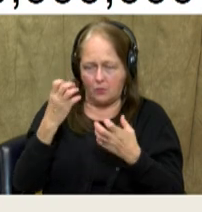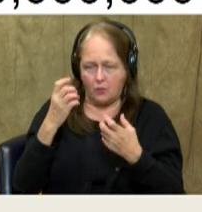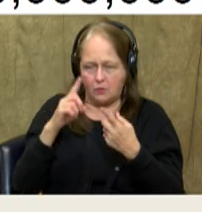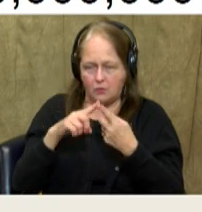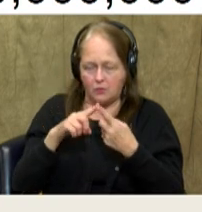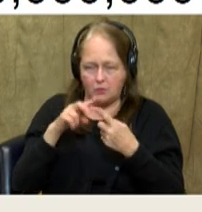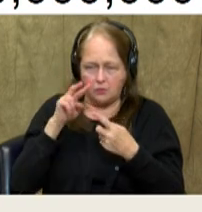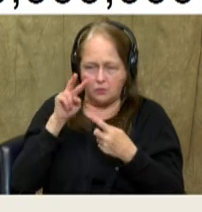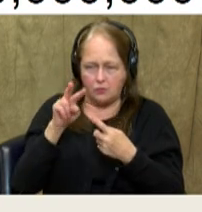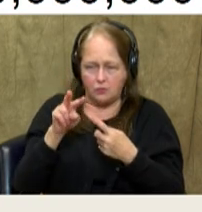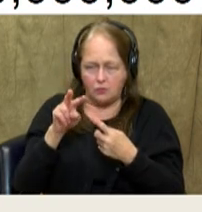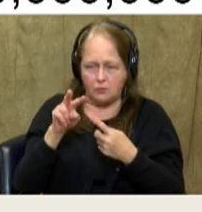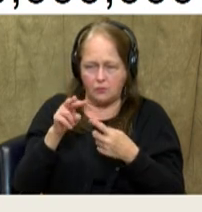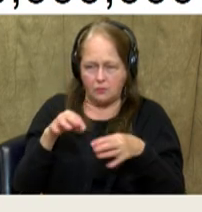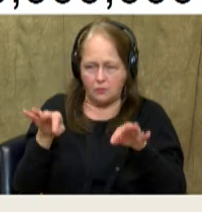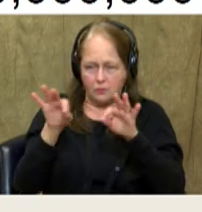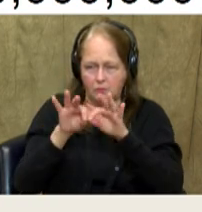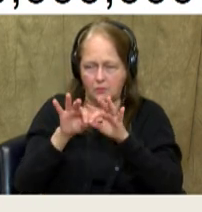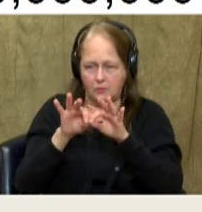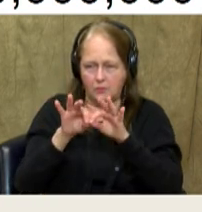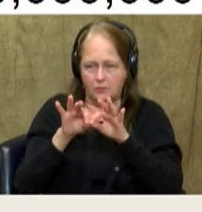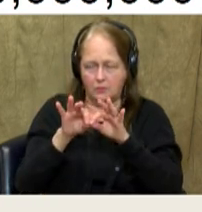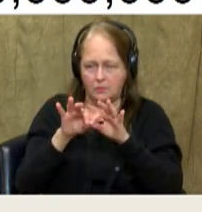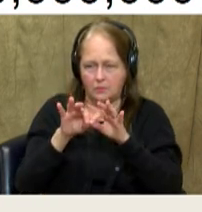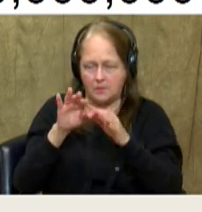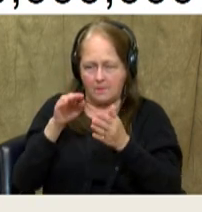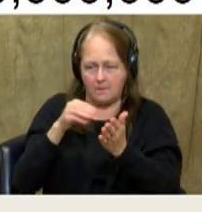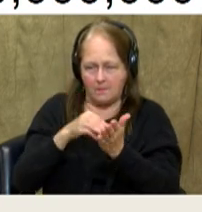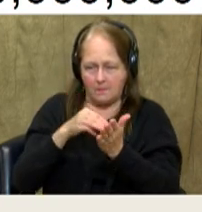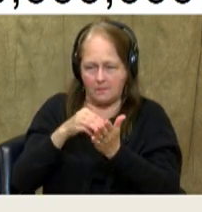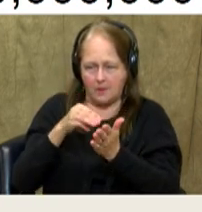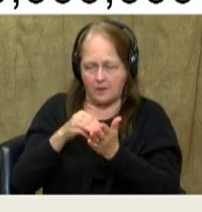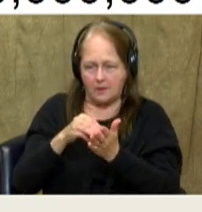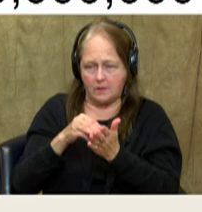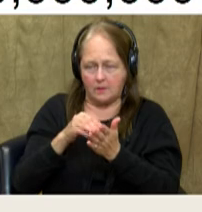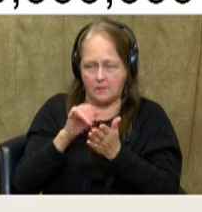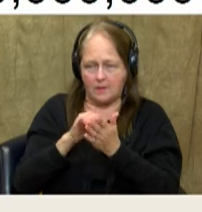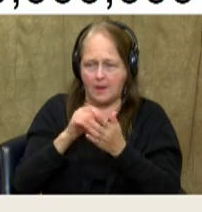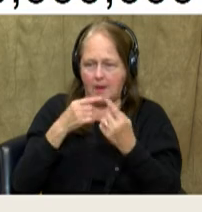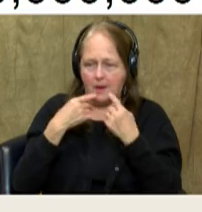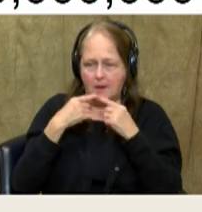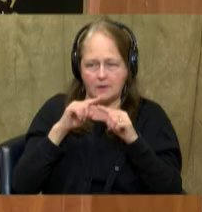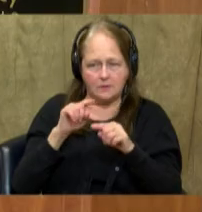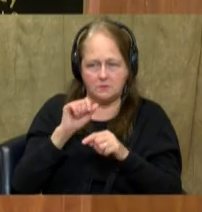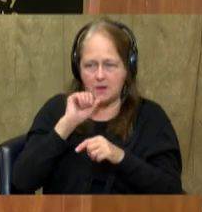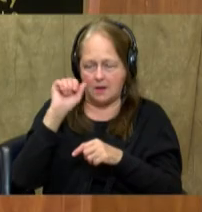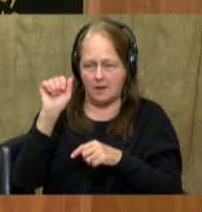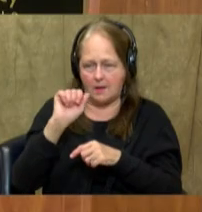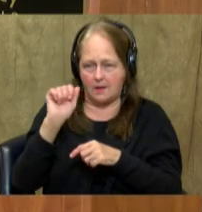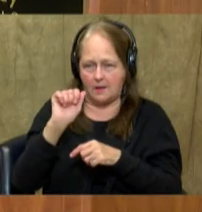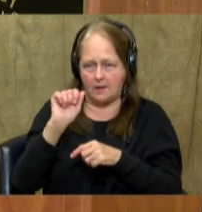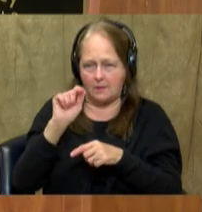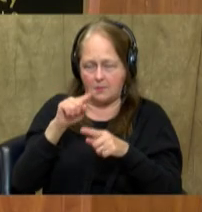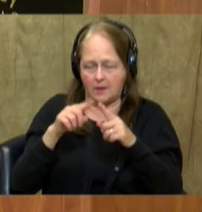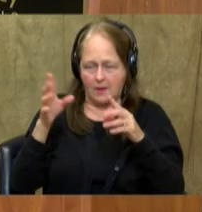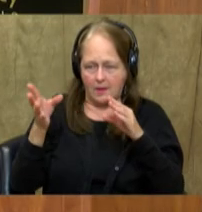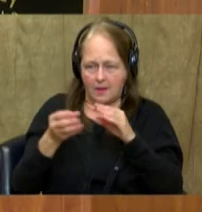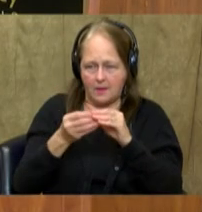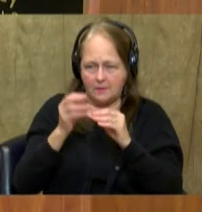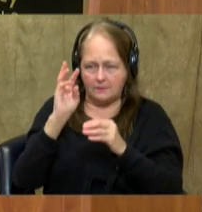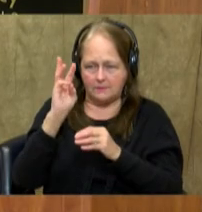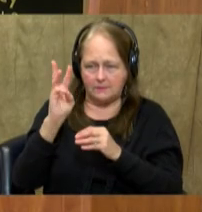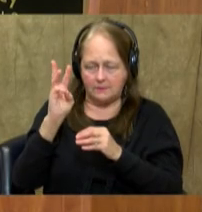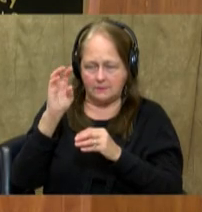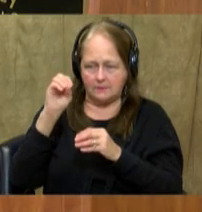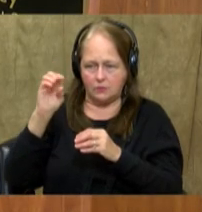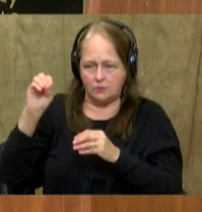look at our key. We have population in millions. So don't be fooled. The answer is not A, but you're going to have to add six zeros